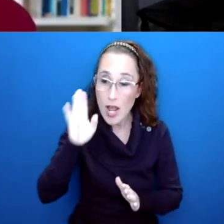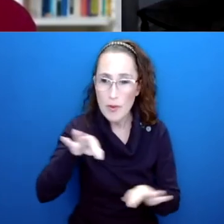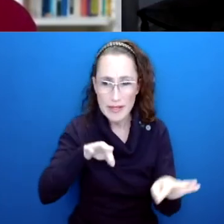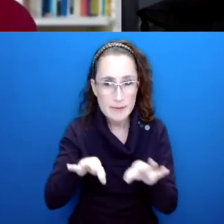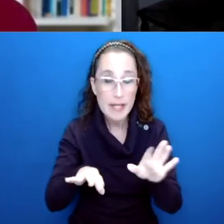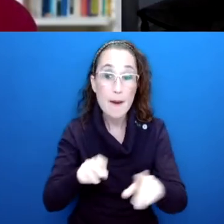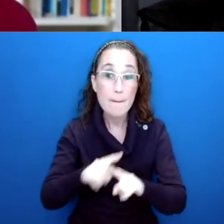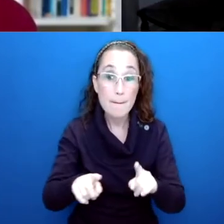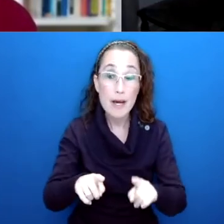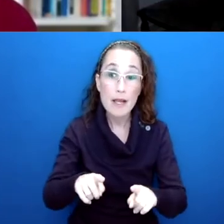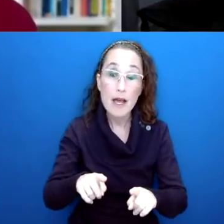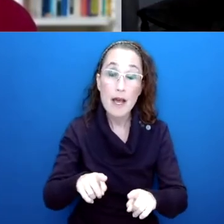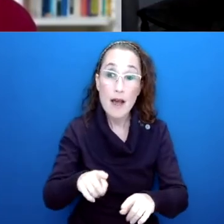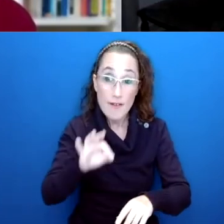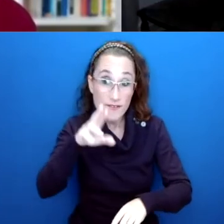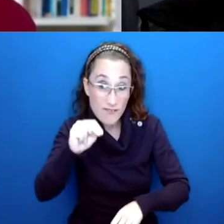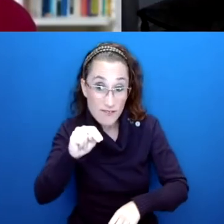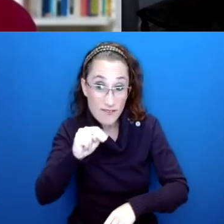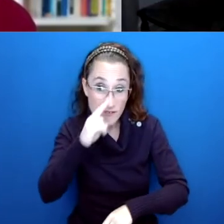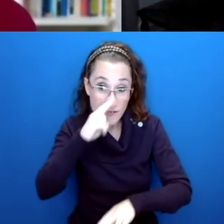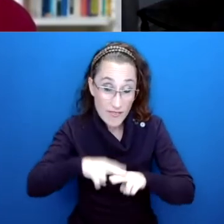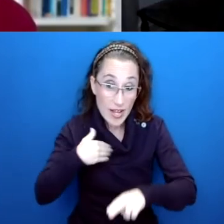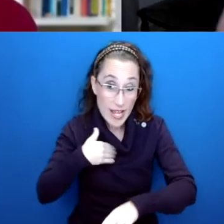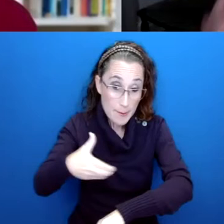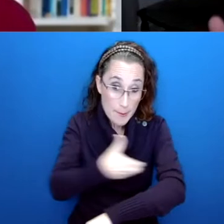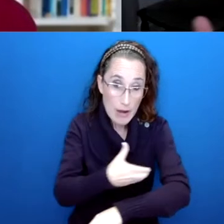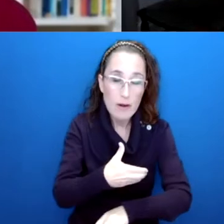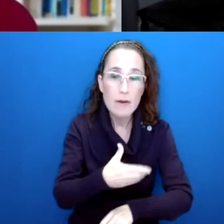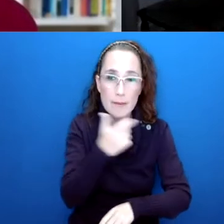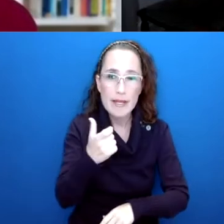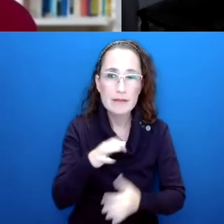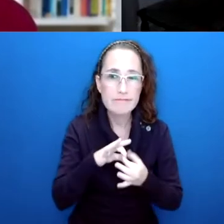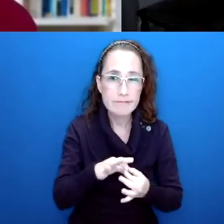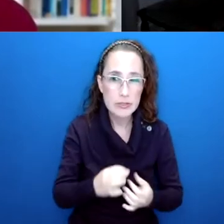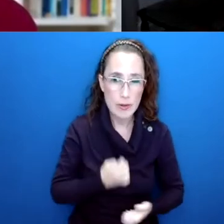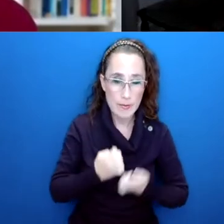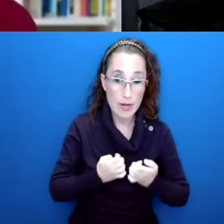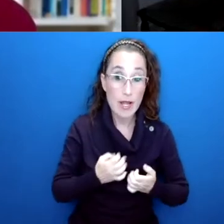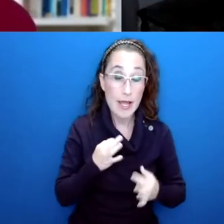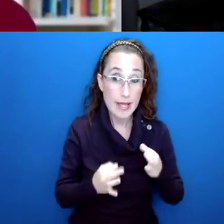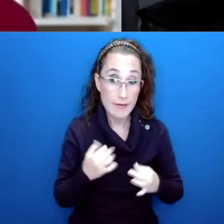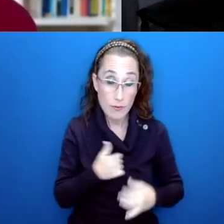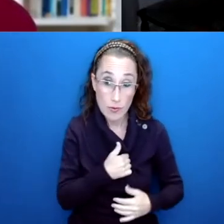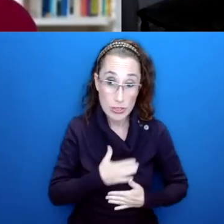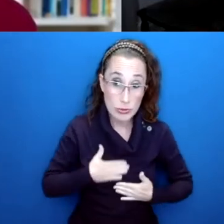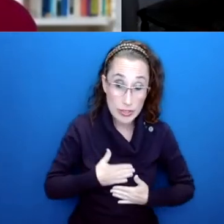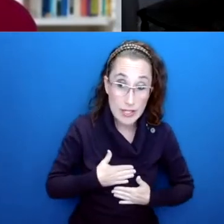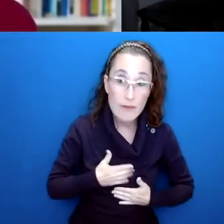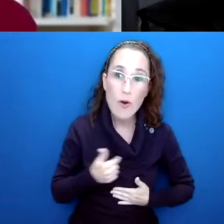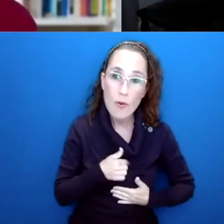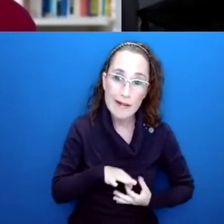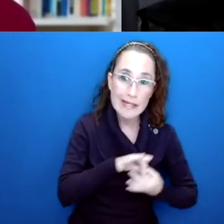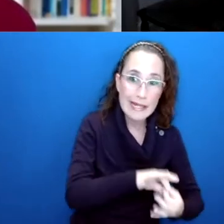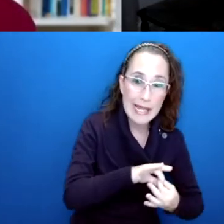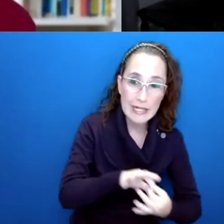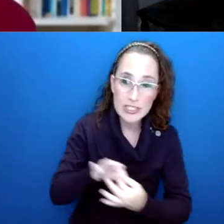terms of why it's so powerful are the emotional component. Like when we're having fun, we're very connected with people and we also feel joyfully alive.